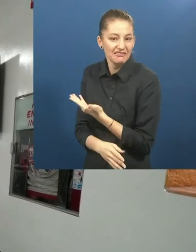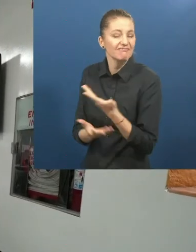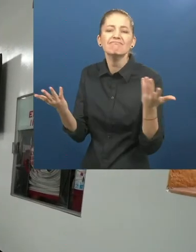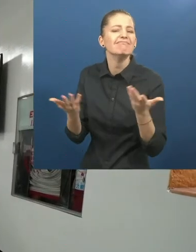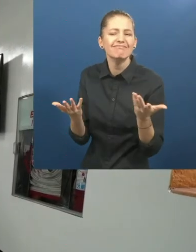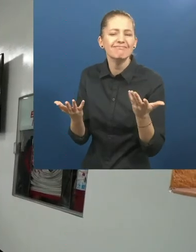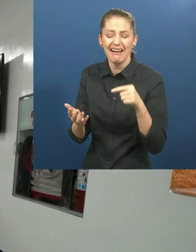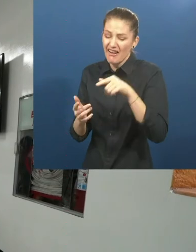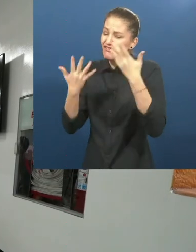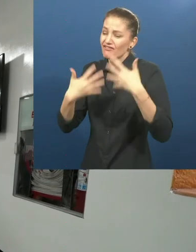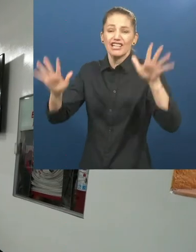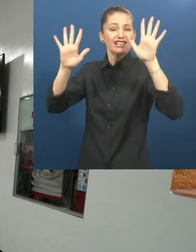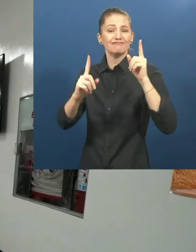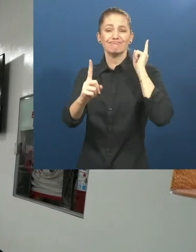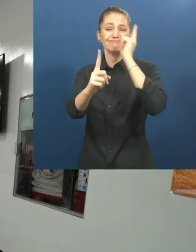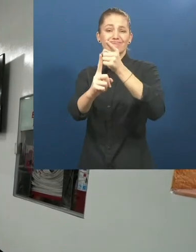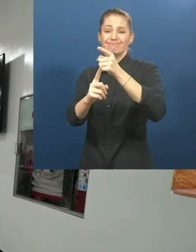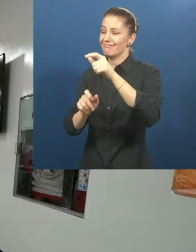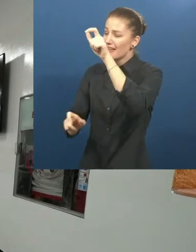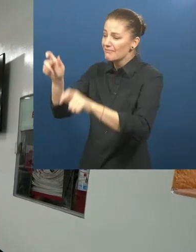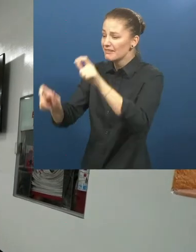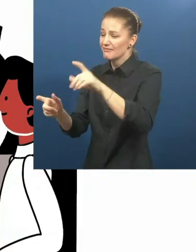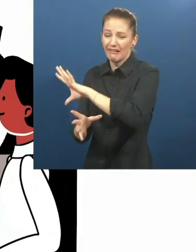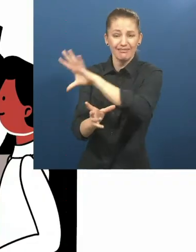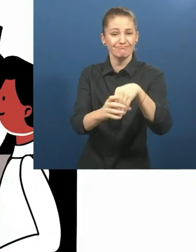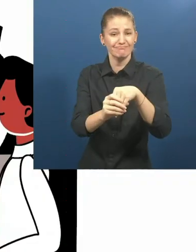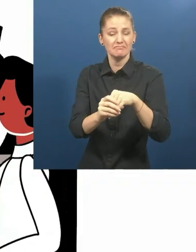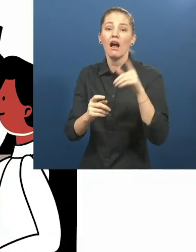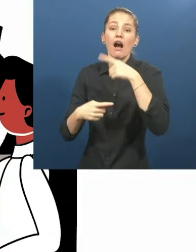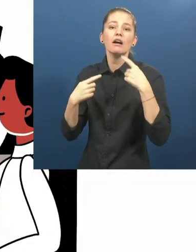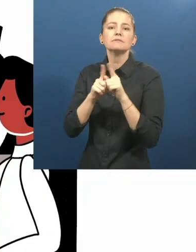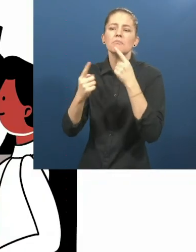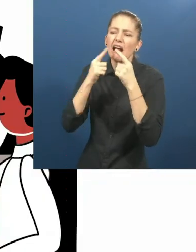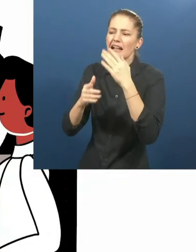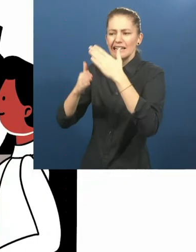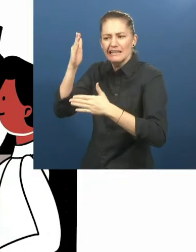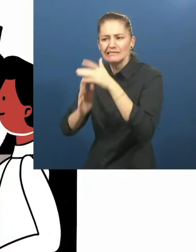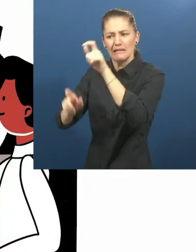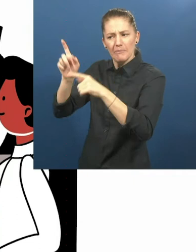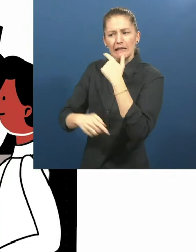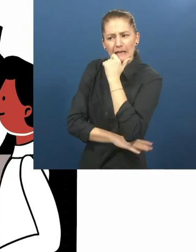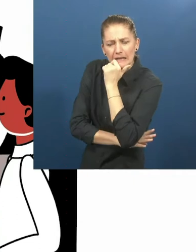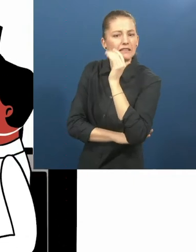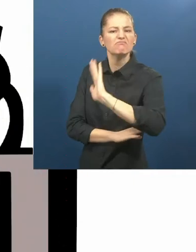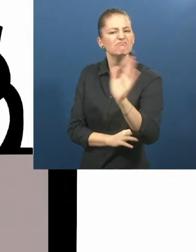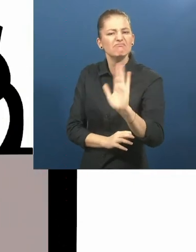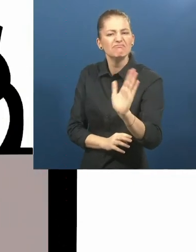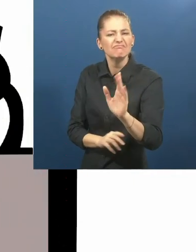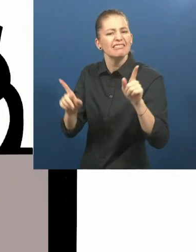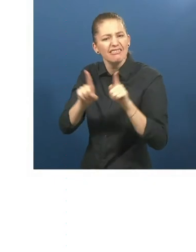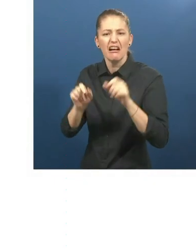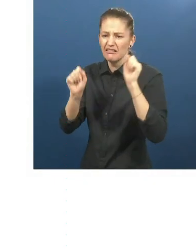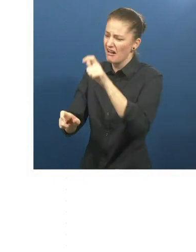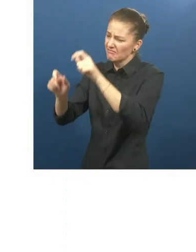personas con discapacidad y se hable únicamente de personas. Cuando se deje de hablar de inclusión laboral y se hable de trabajo digno para todas las personas.